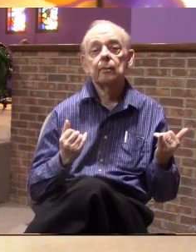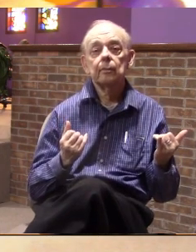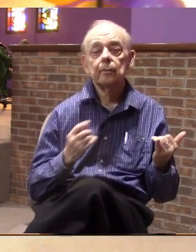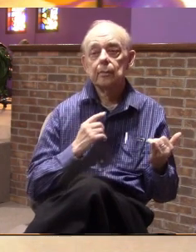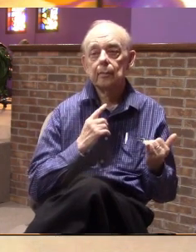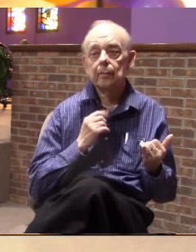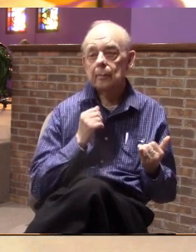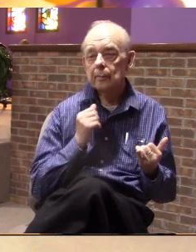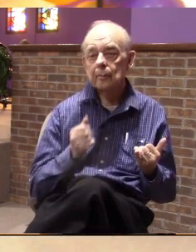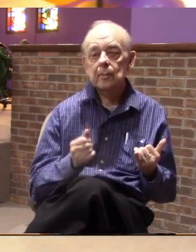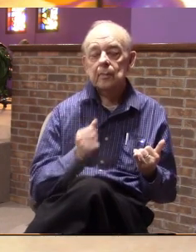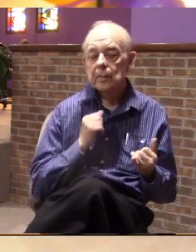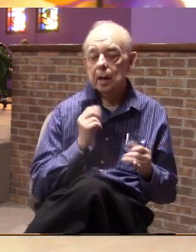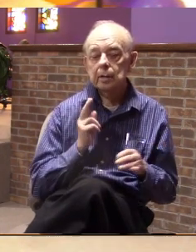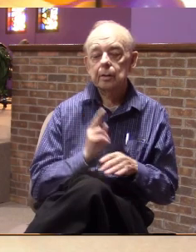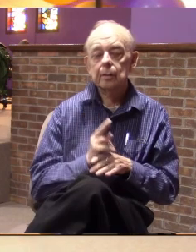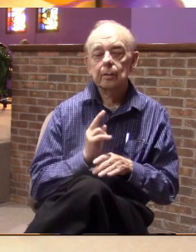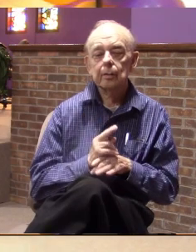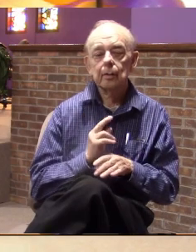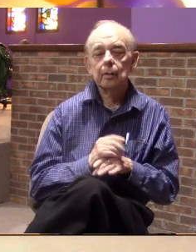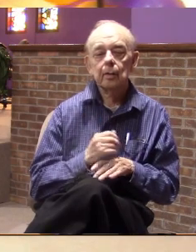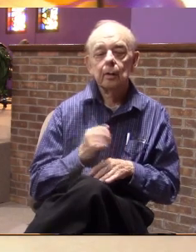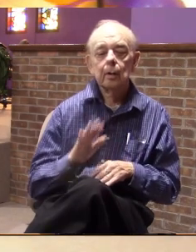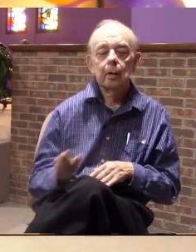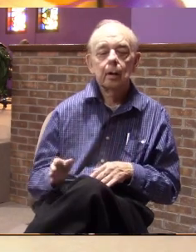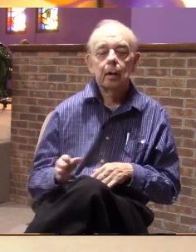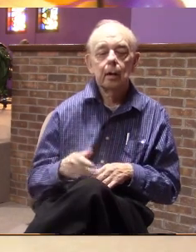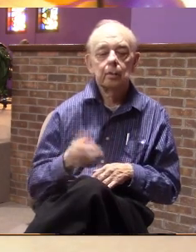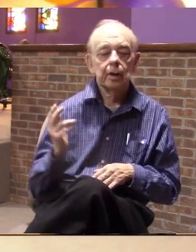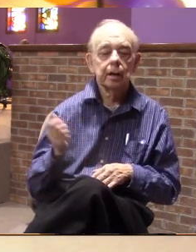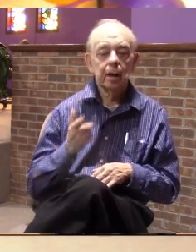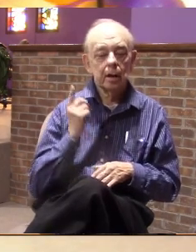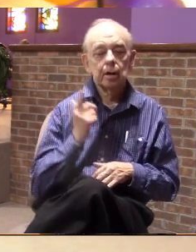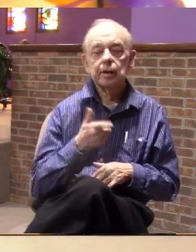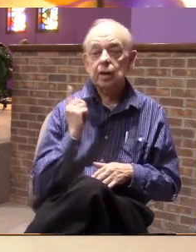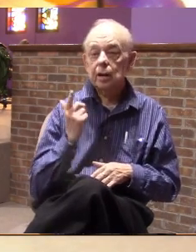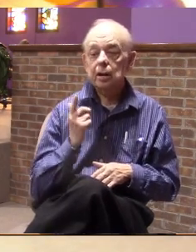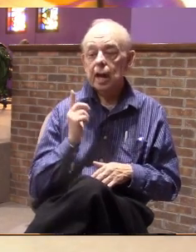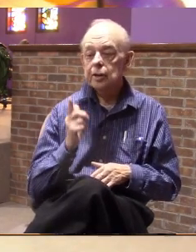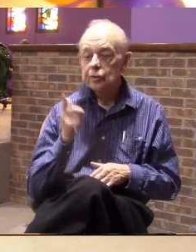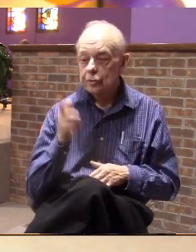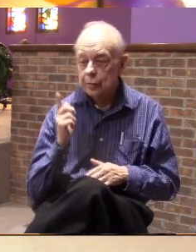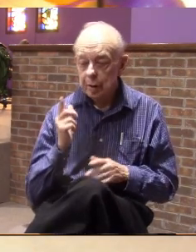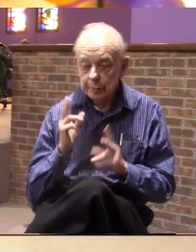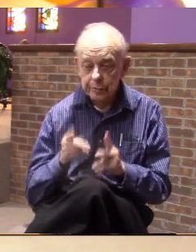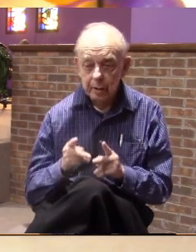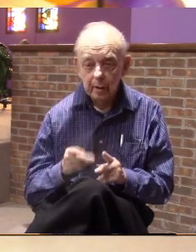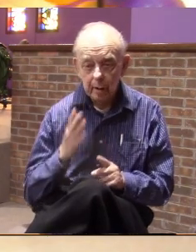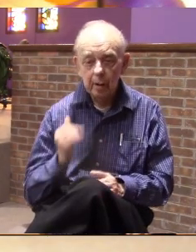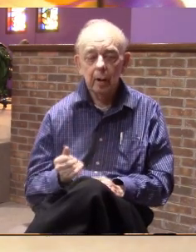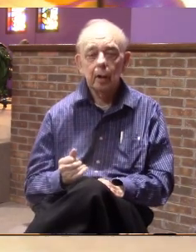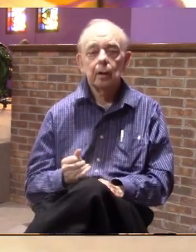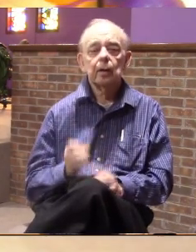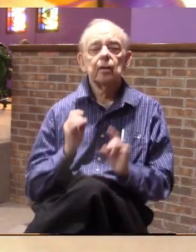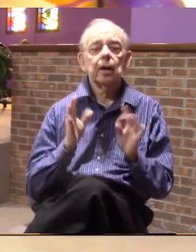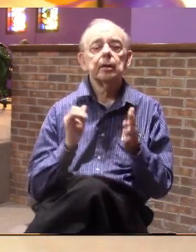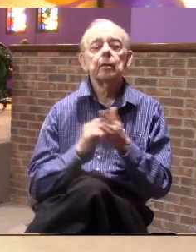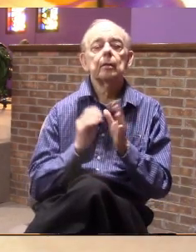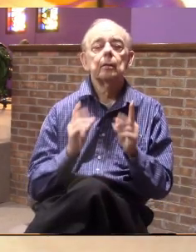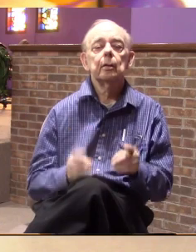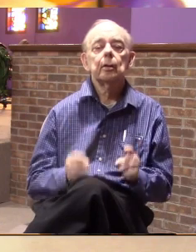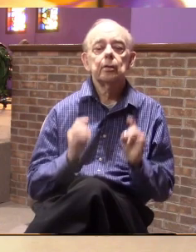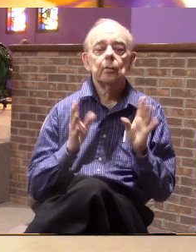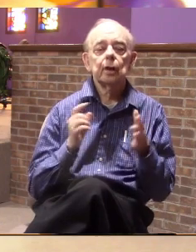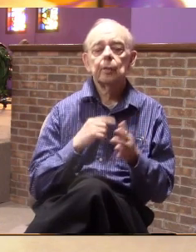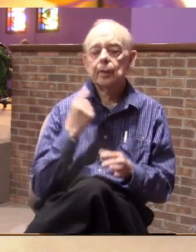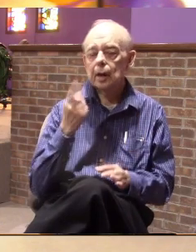It's not unusual for a child to take a gun and just shoot somebody because they don't like them or they don't like the